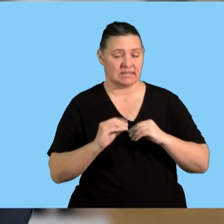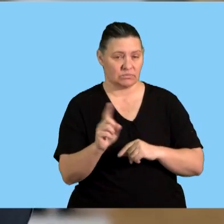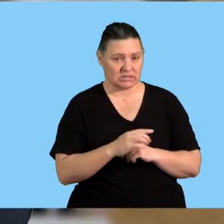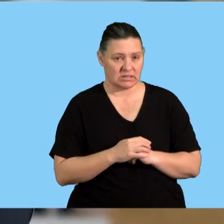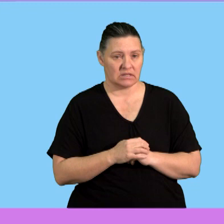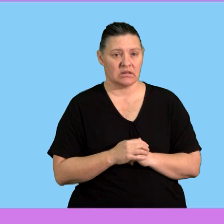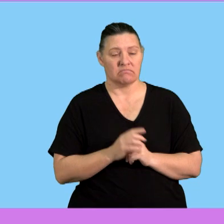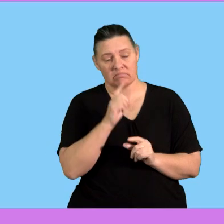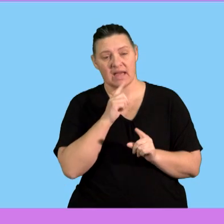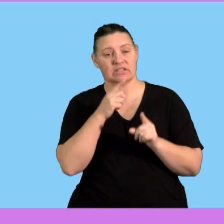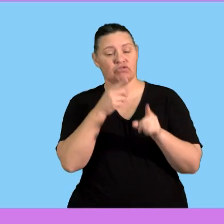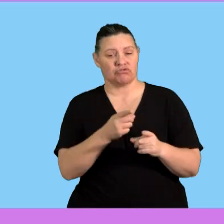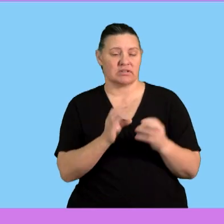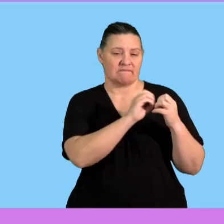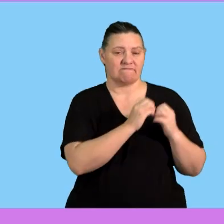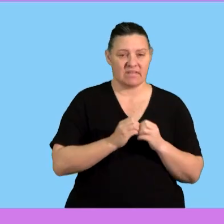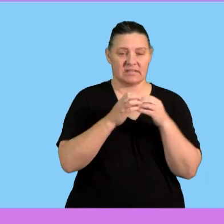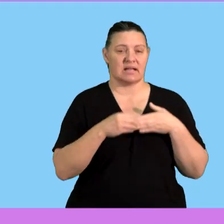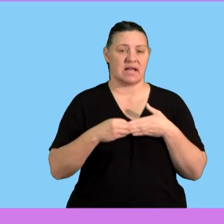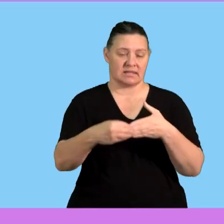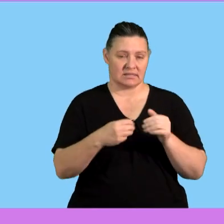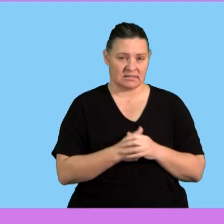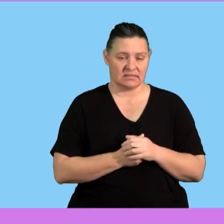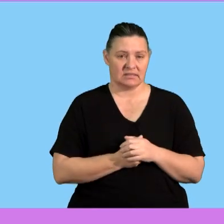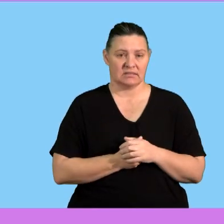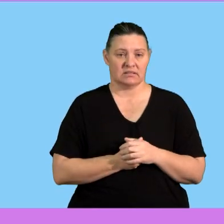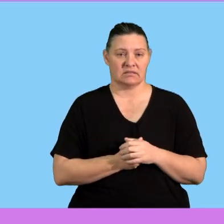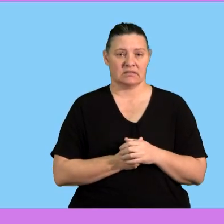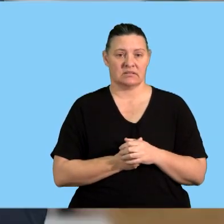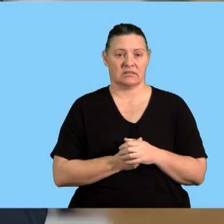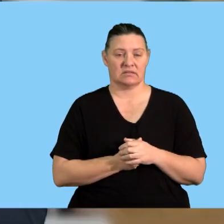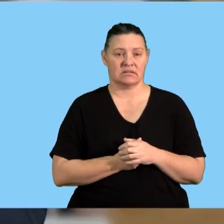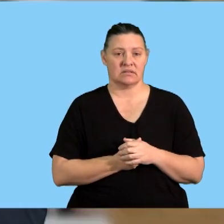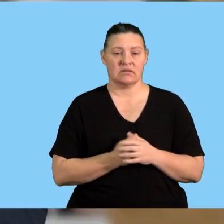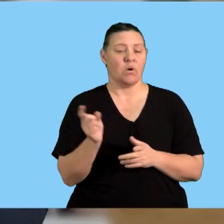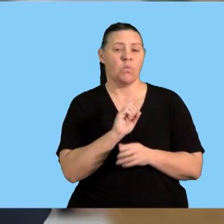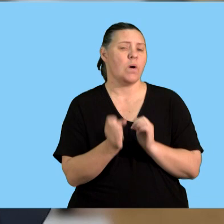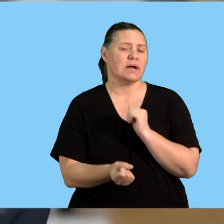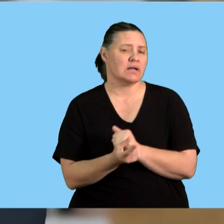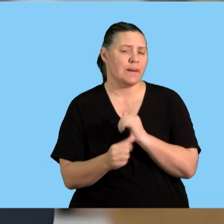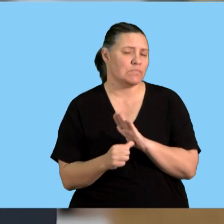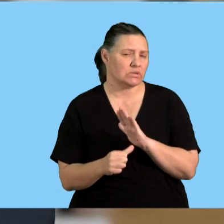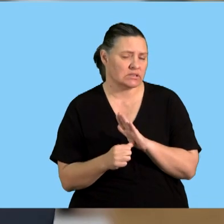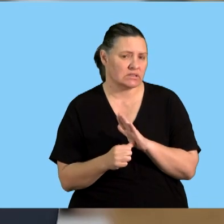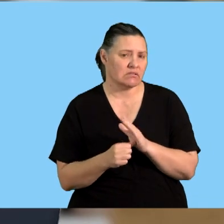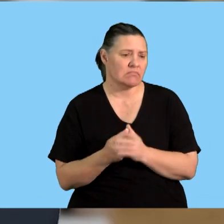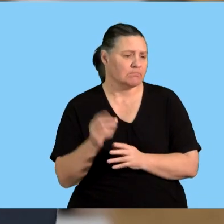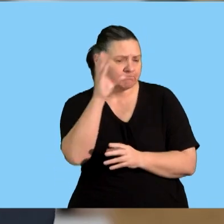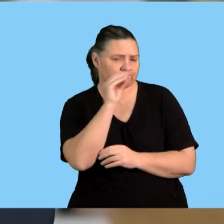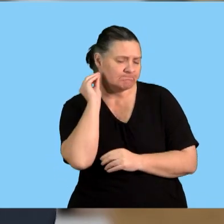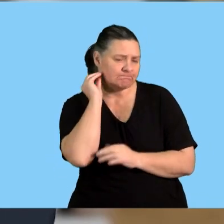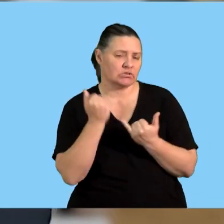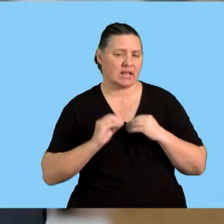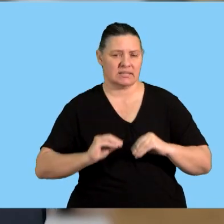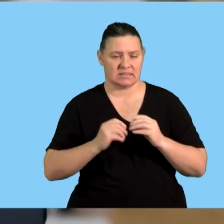of today's lesson is on instruction and assembly diagrams okay so what is important what can we take from